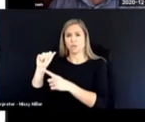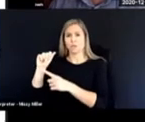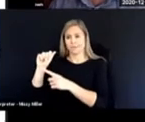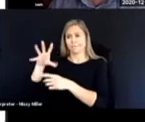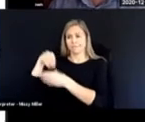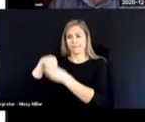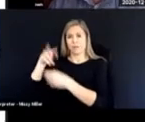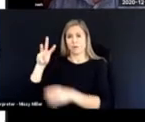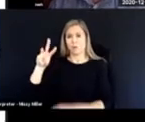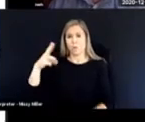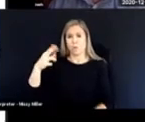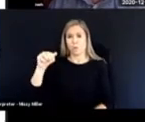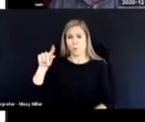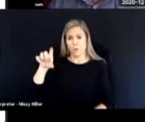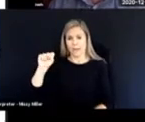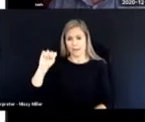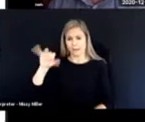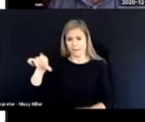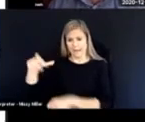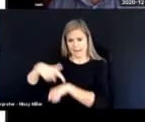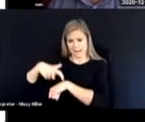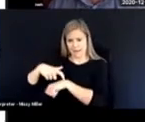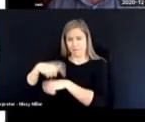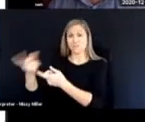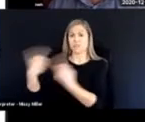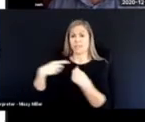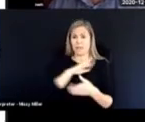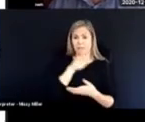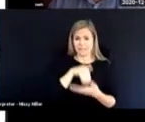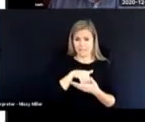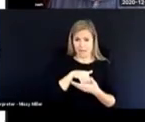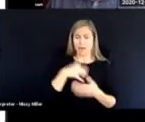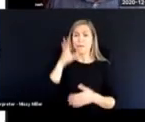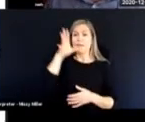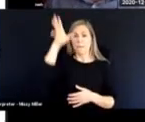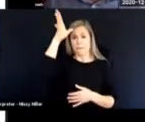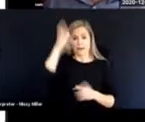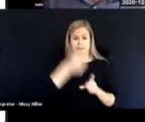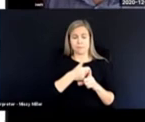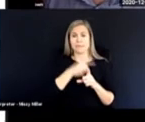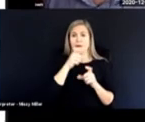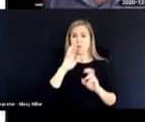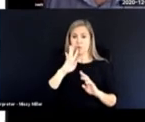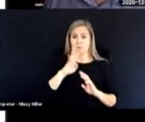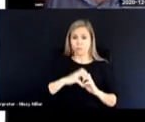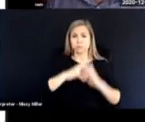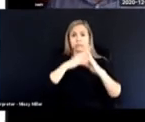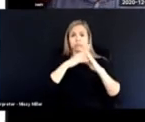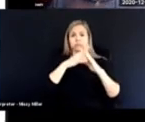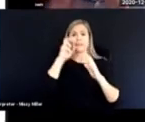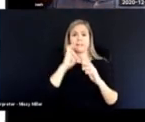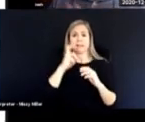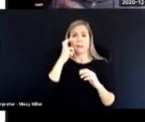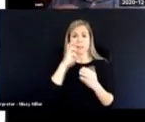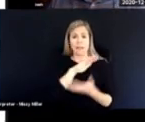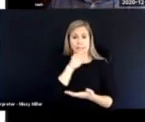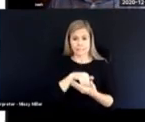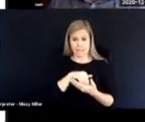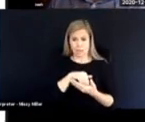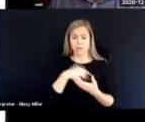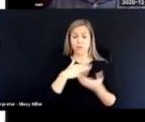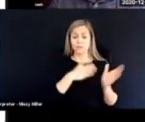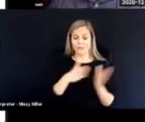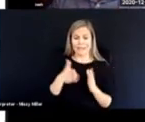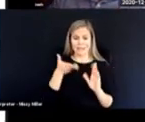our centre. And the parent who created the Deaf-Blind Association was going to be